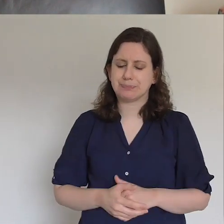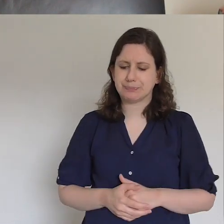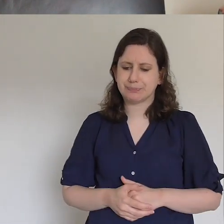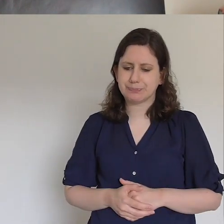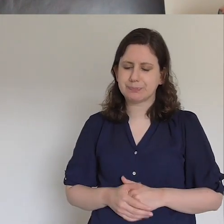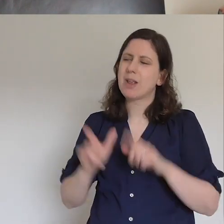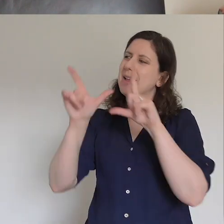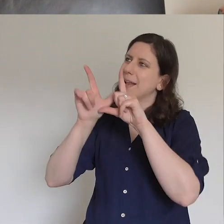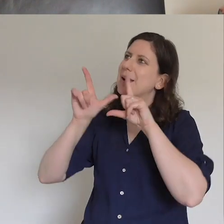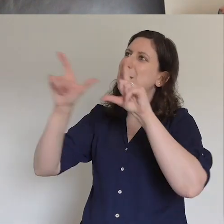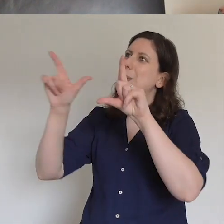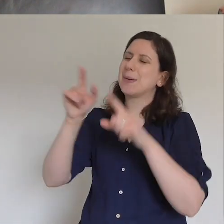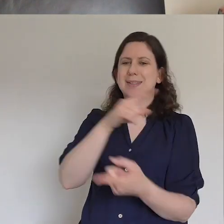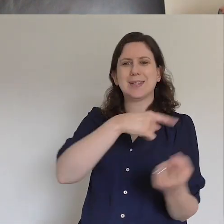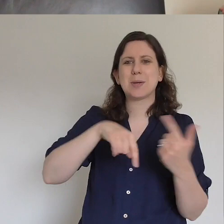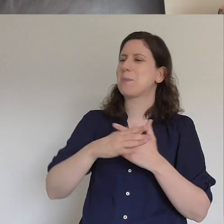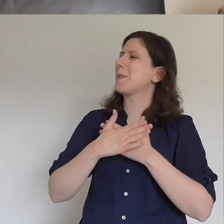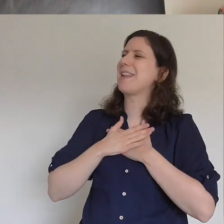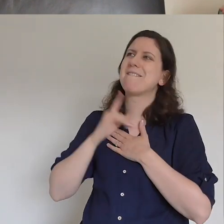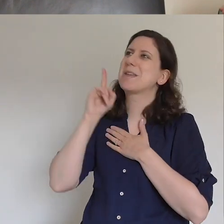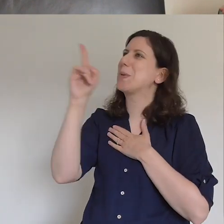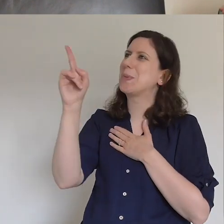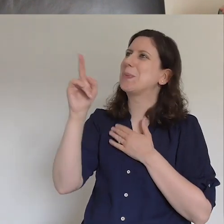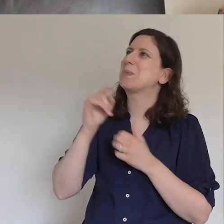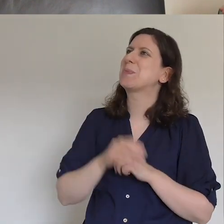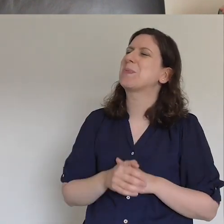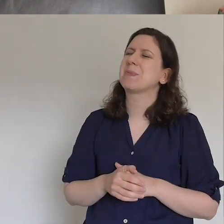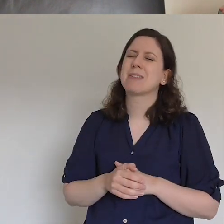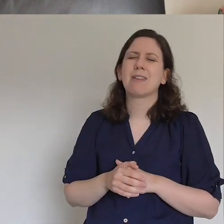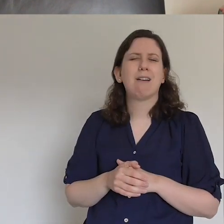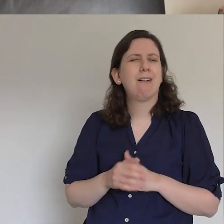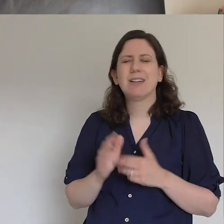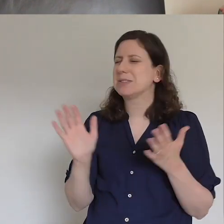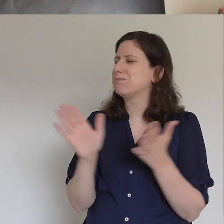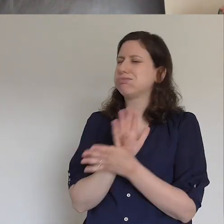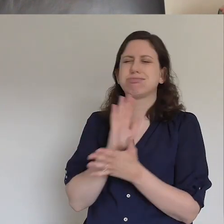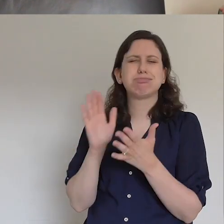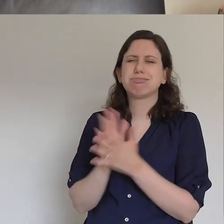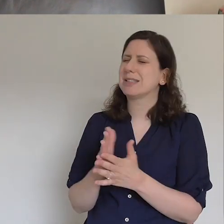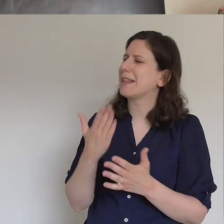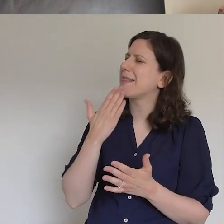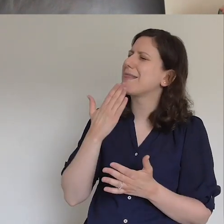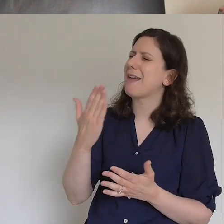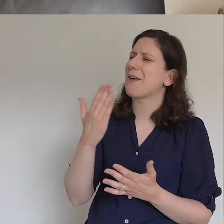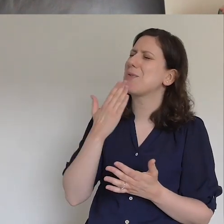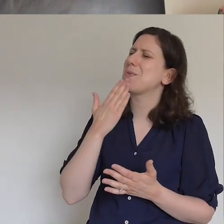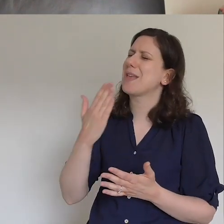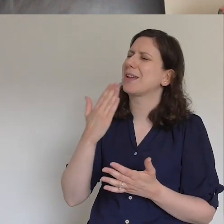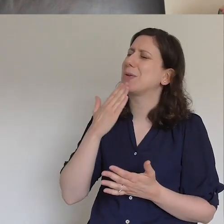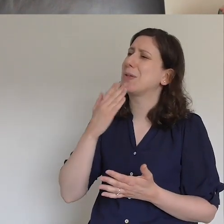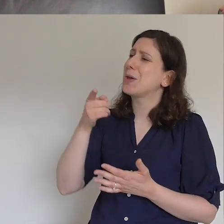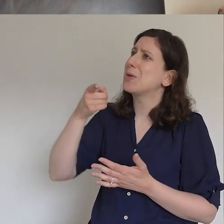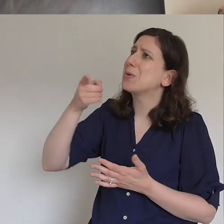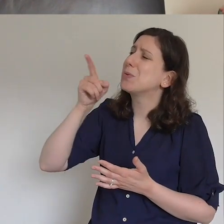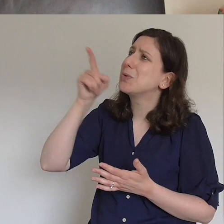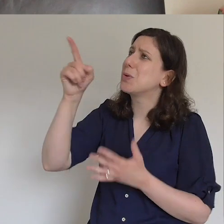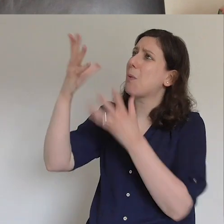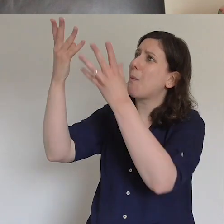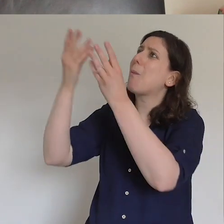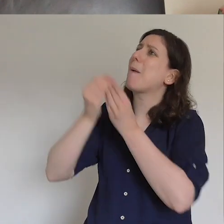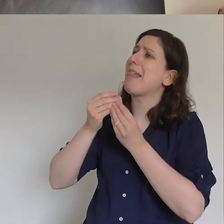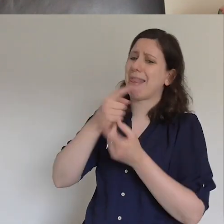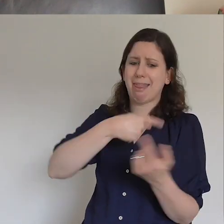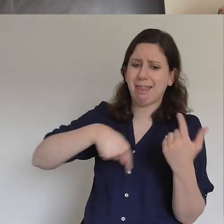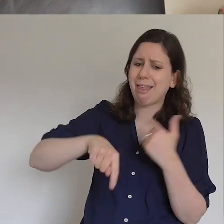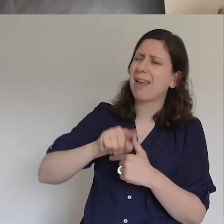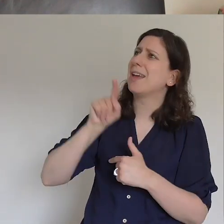Lord we love you and we are so grateful that you are with us you are